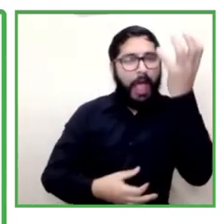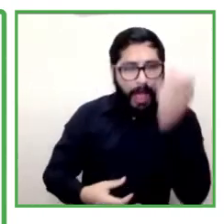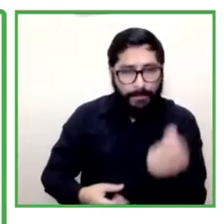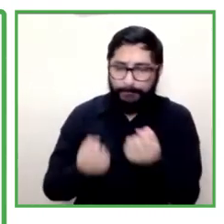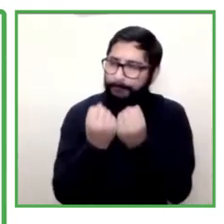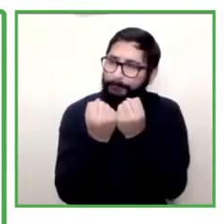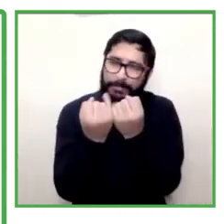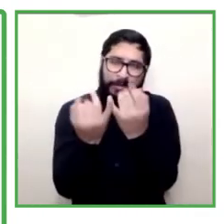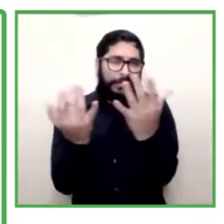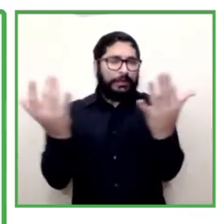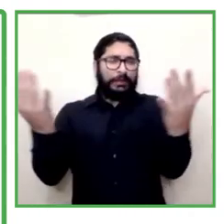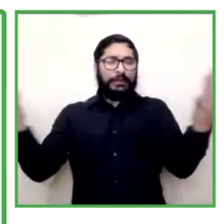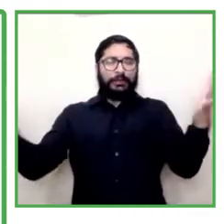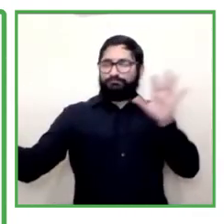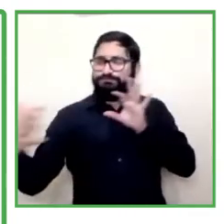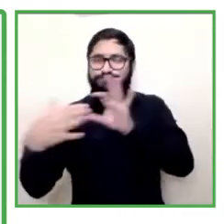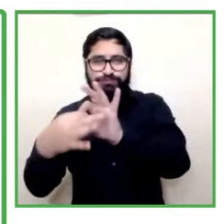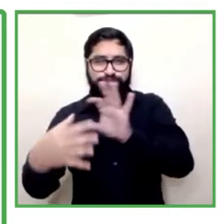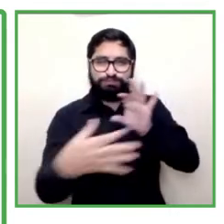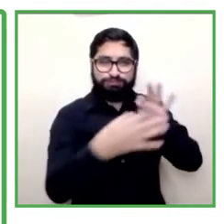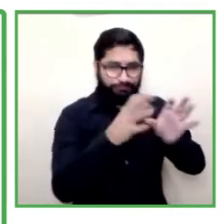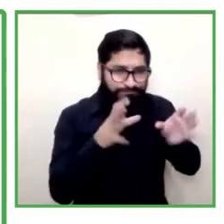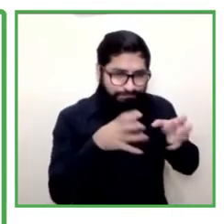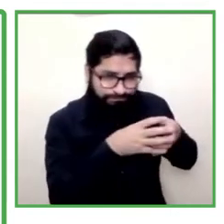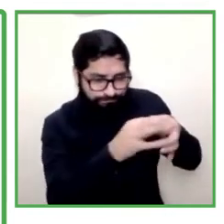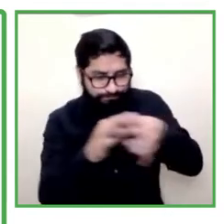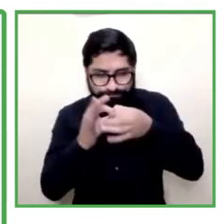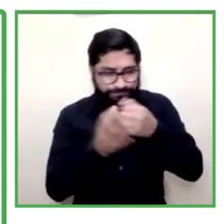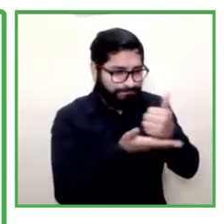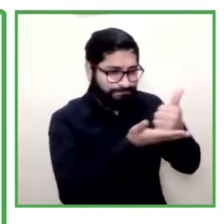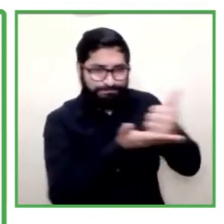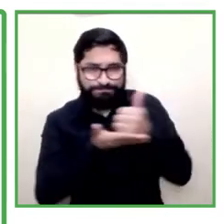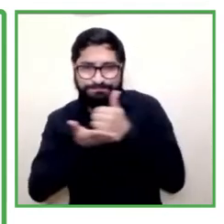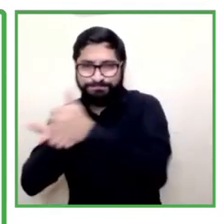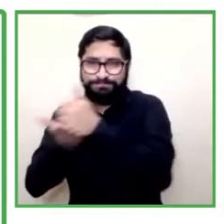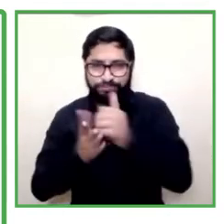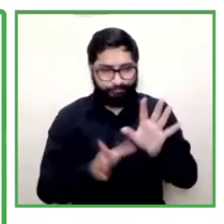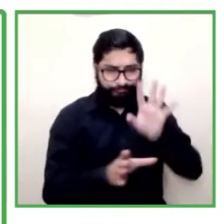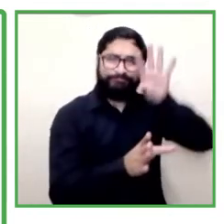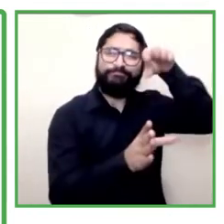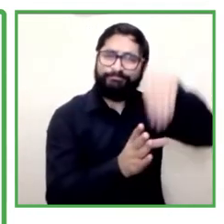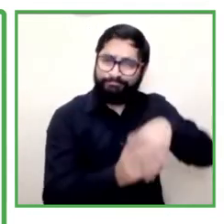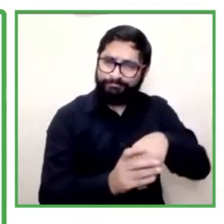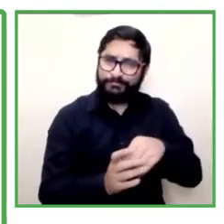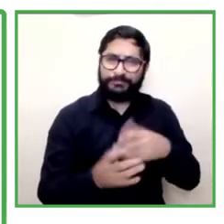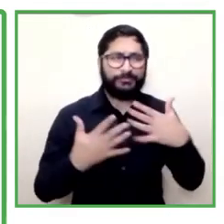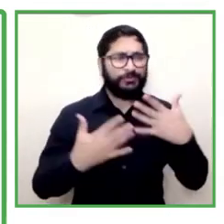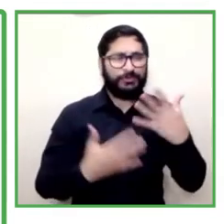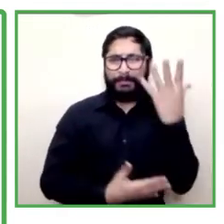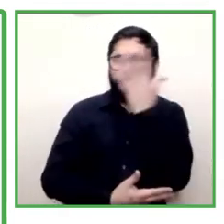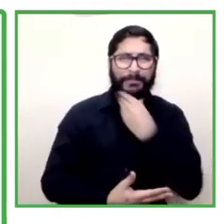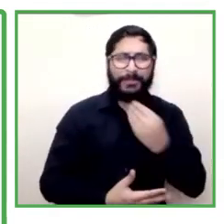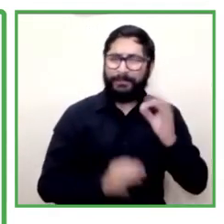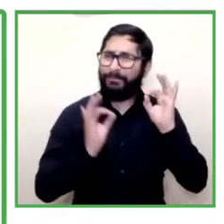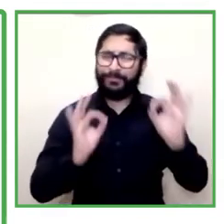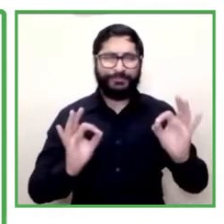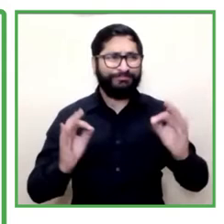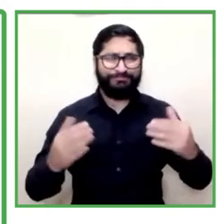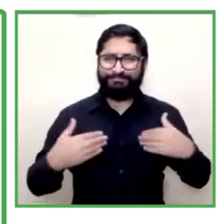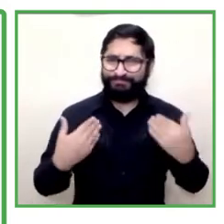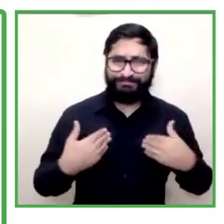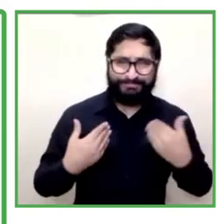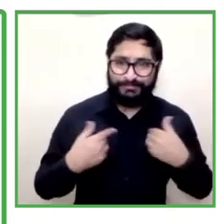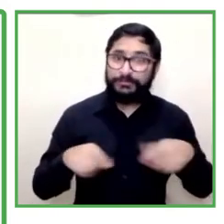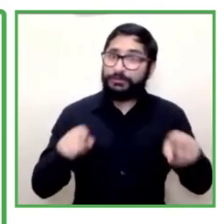is such a beautiful world that ultimately you said how didn't we think about this before how